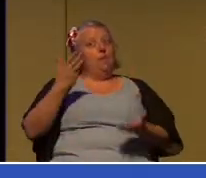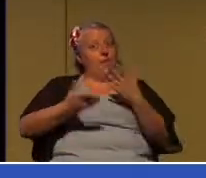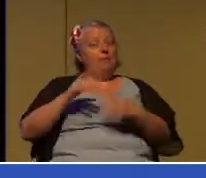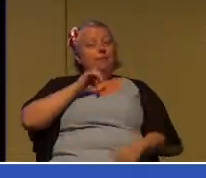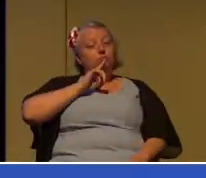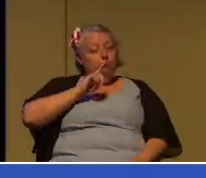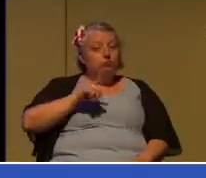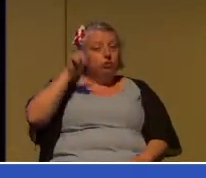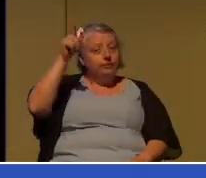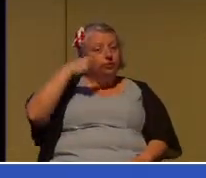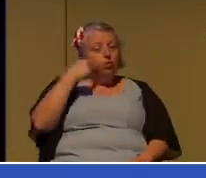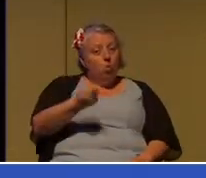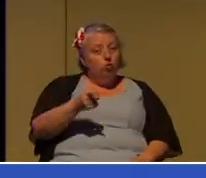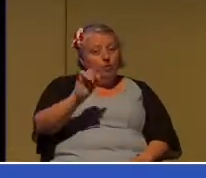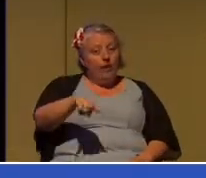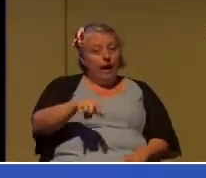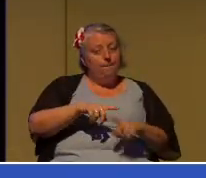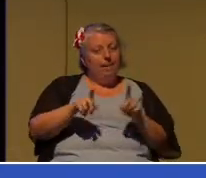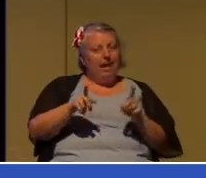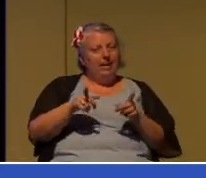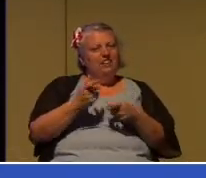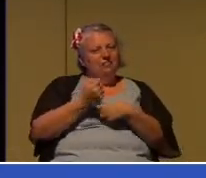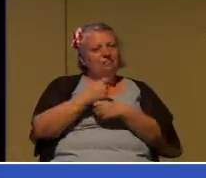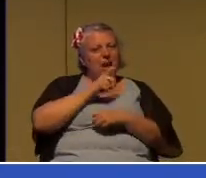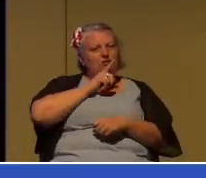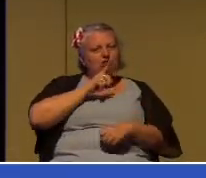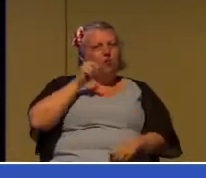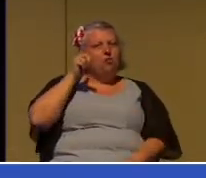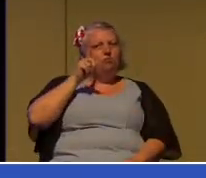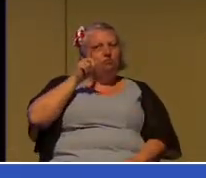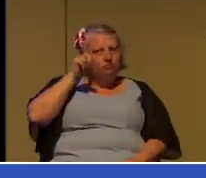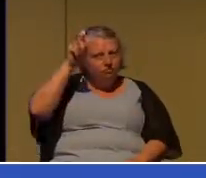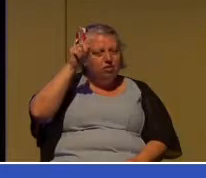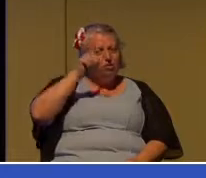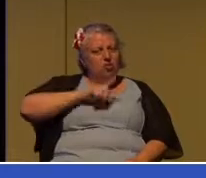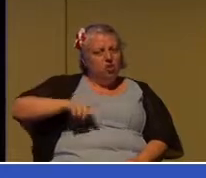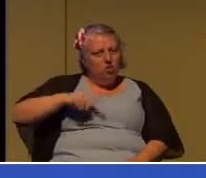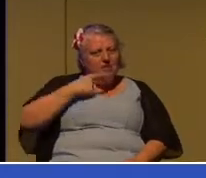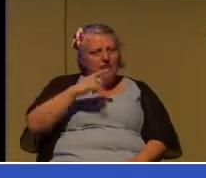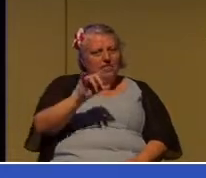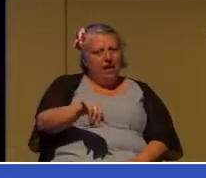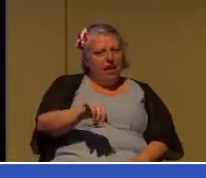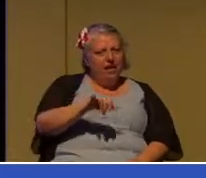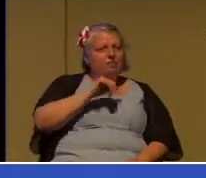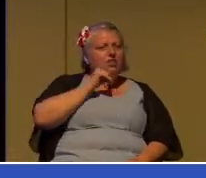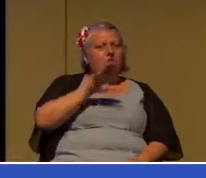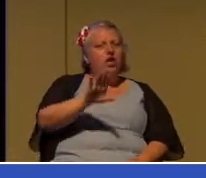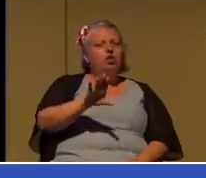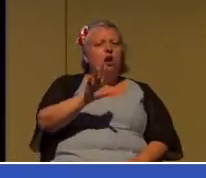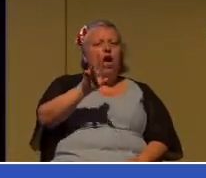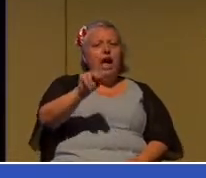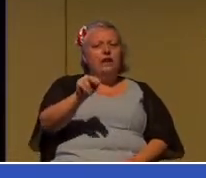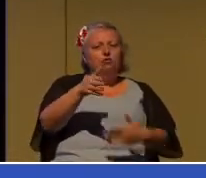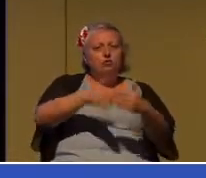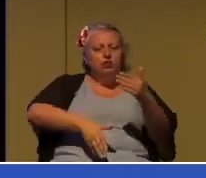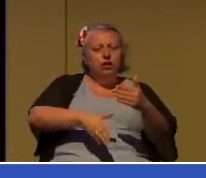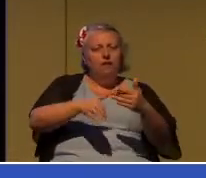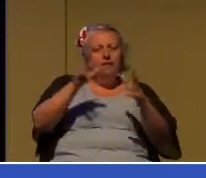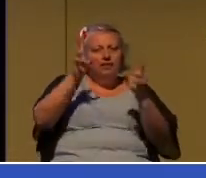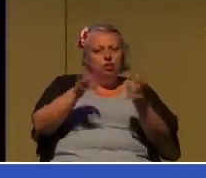the Lord and not your unresolved issues in your own life.